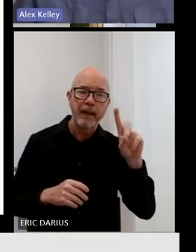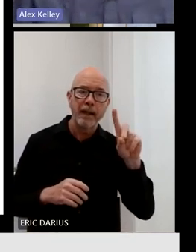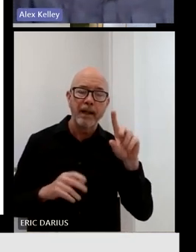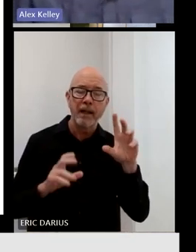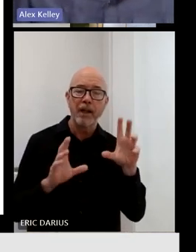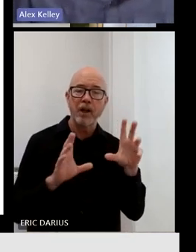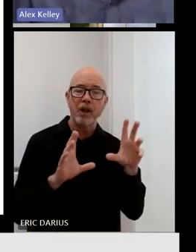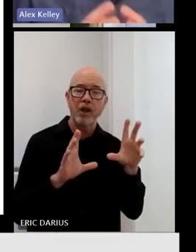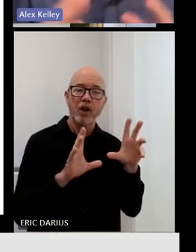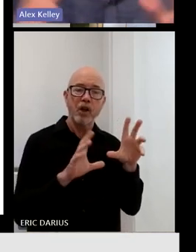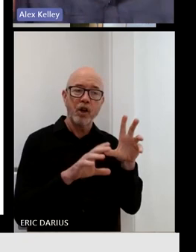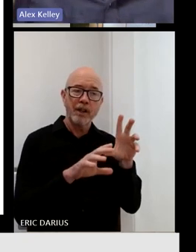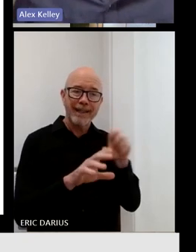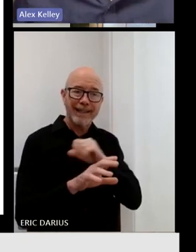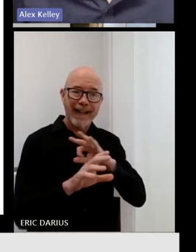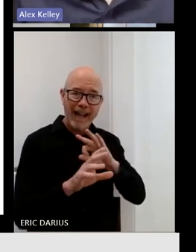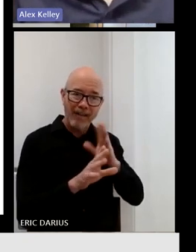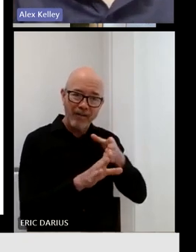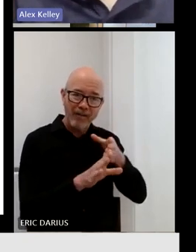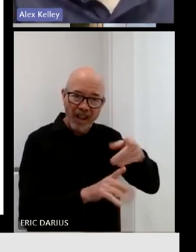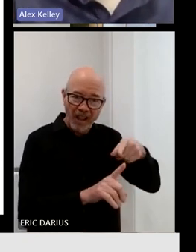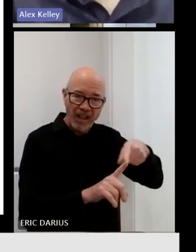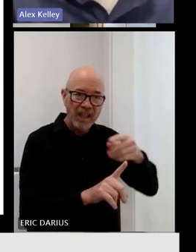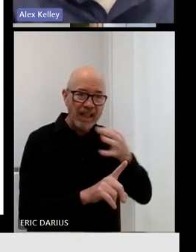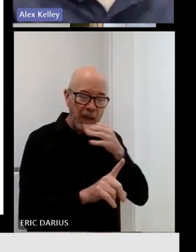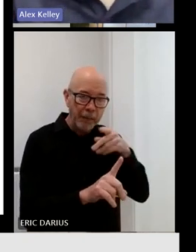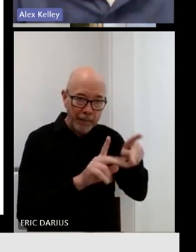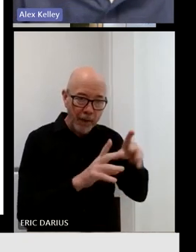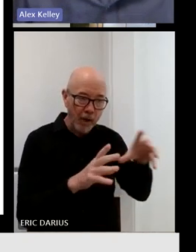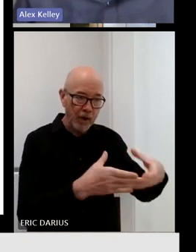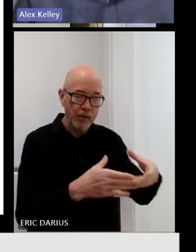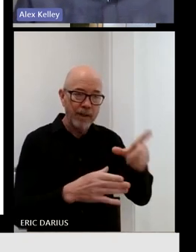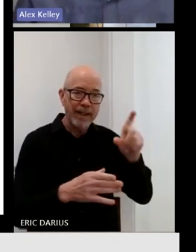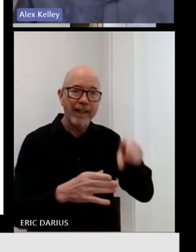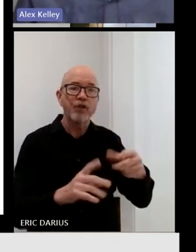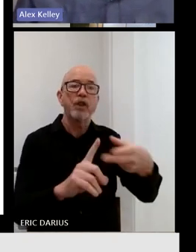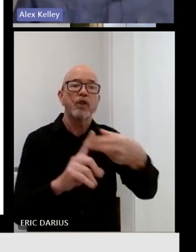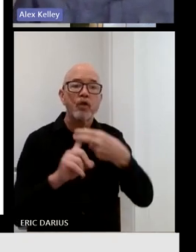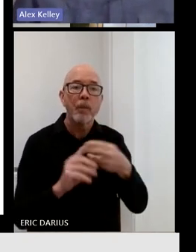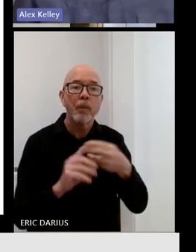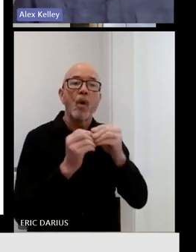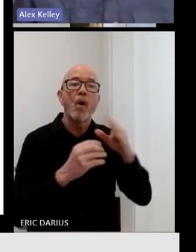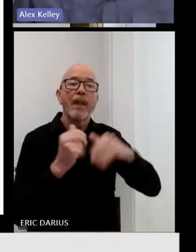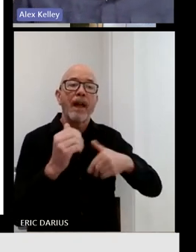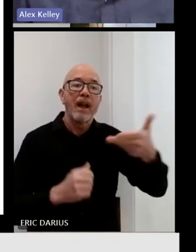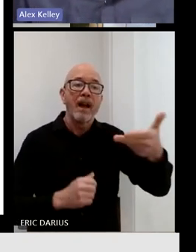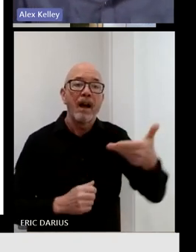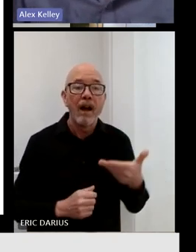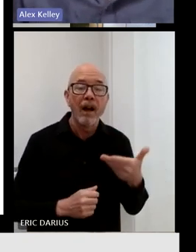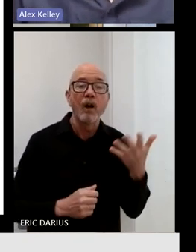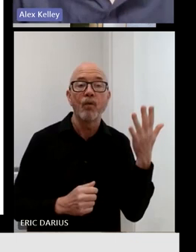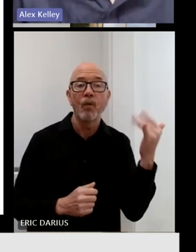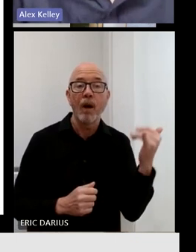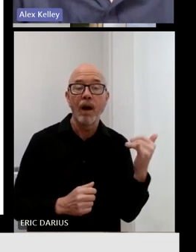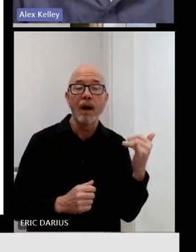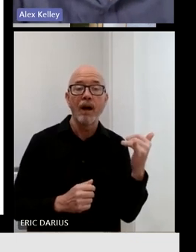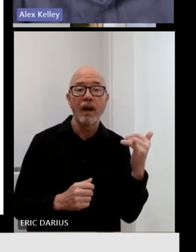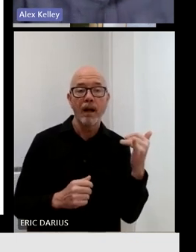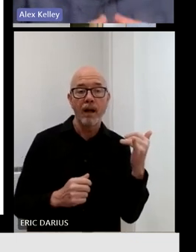need to set a goal to recruit three times as many workers in those categories as you think you need because of the